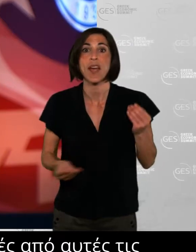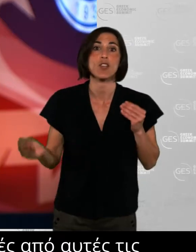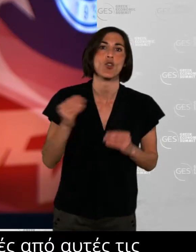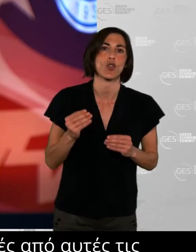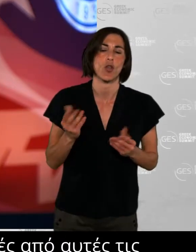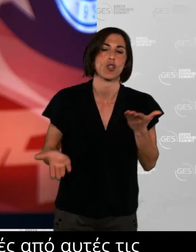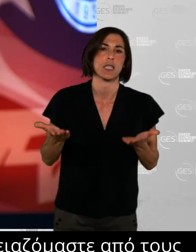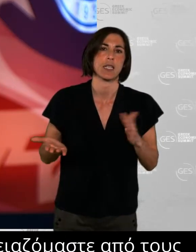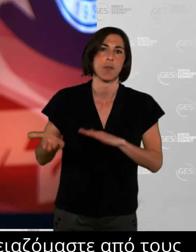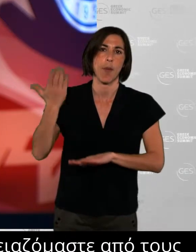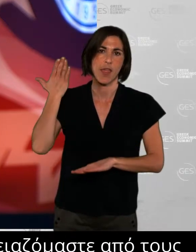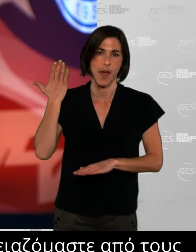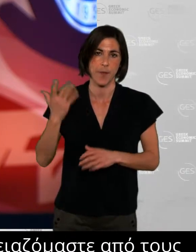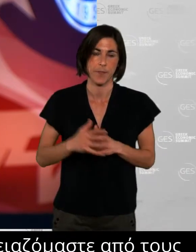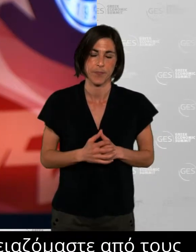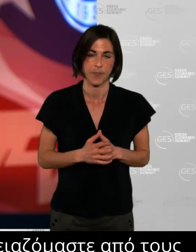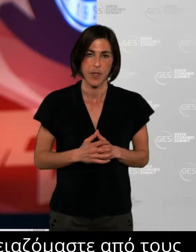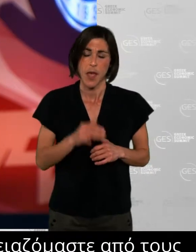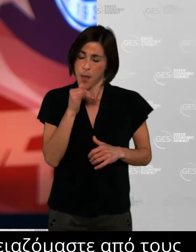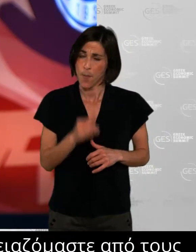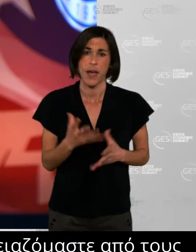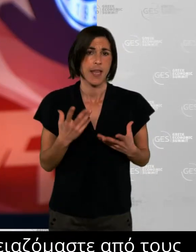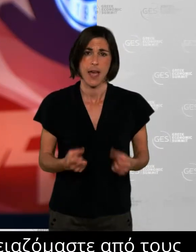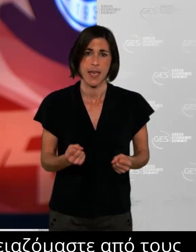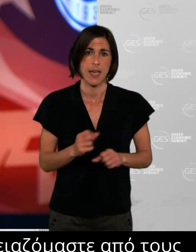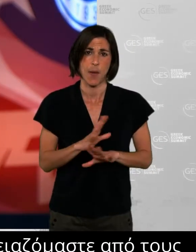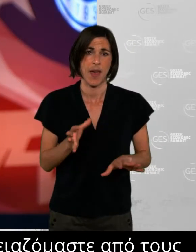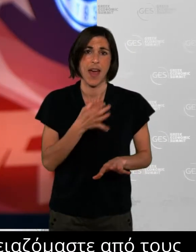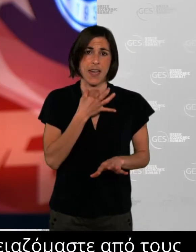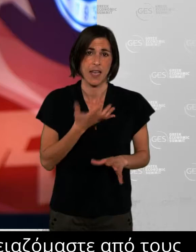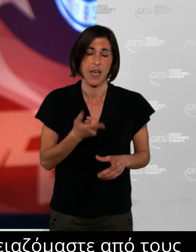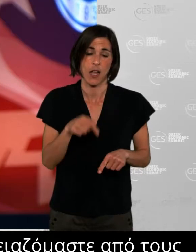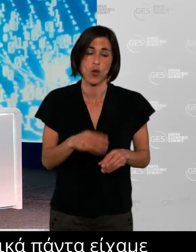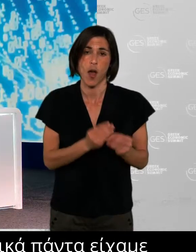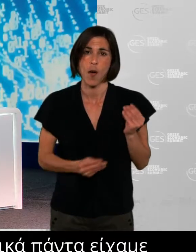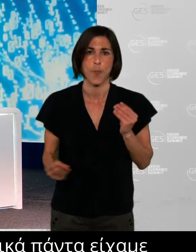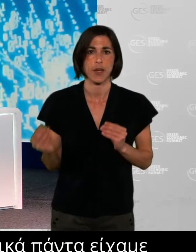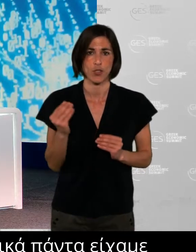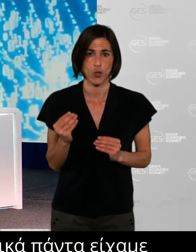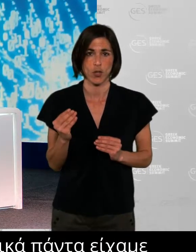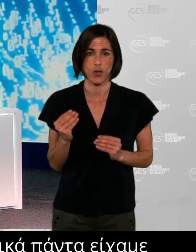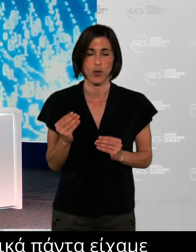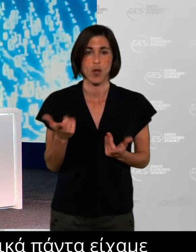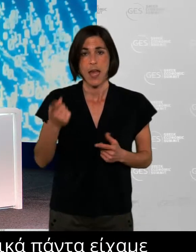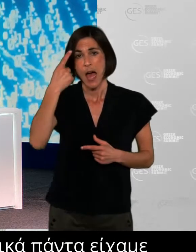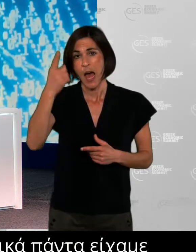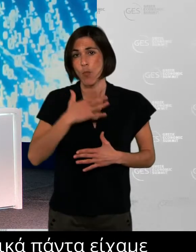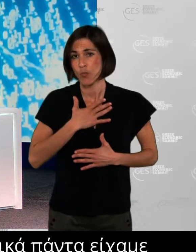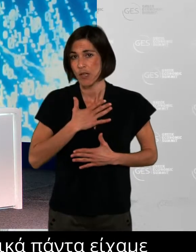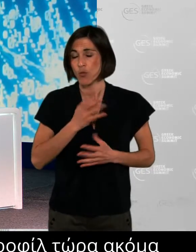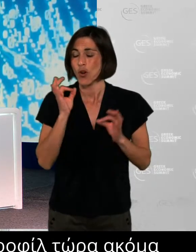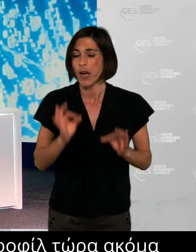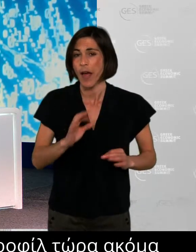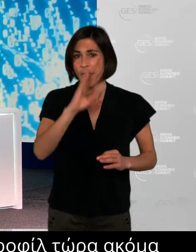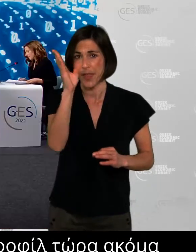but more now. And for me the crisis and every crisis moves people a bit back to the